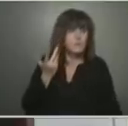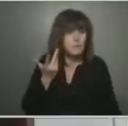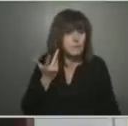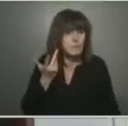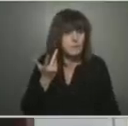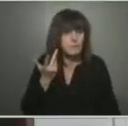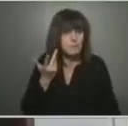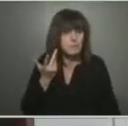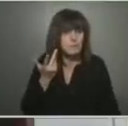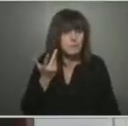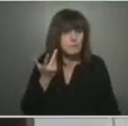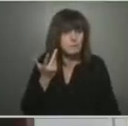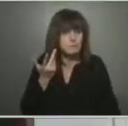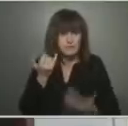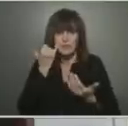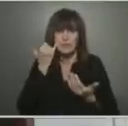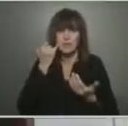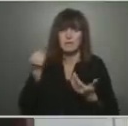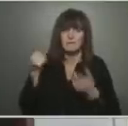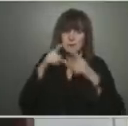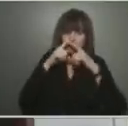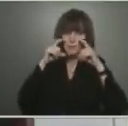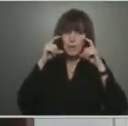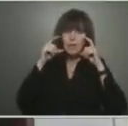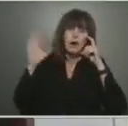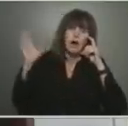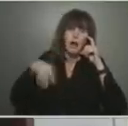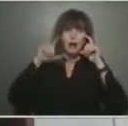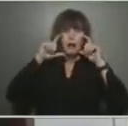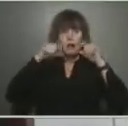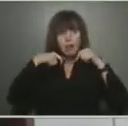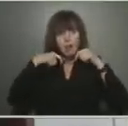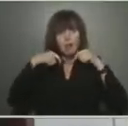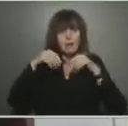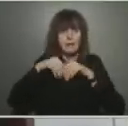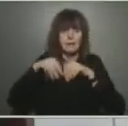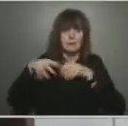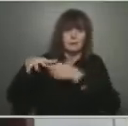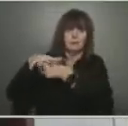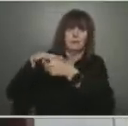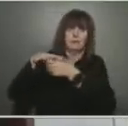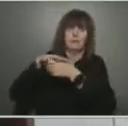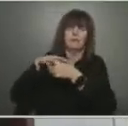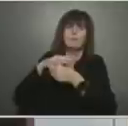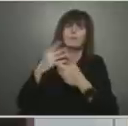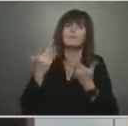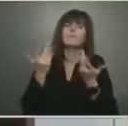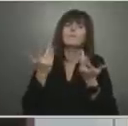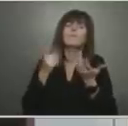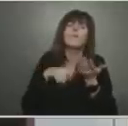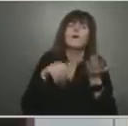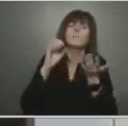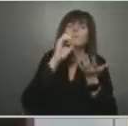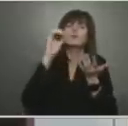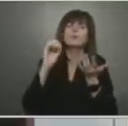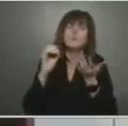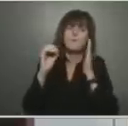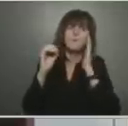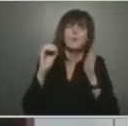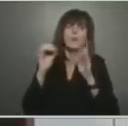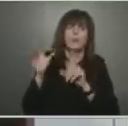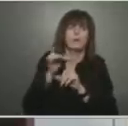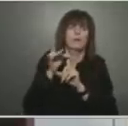masks aren't being worn in these locations? What are the odds that you'll get it? So, really good question,